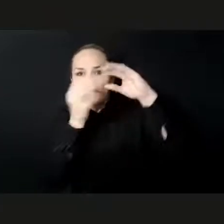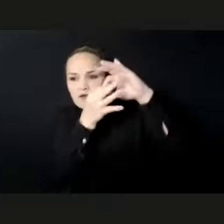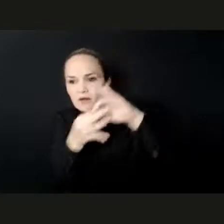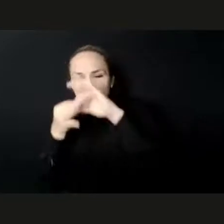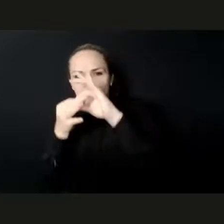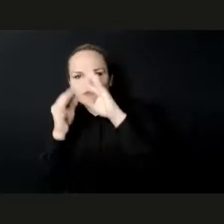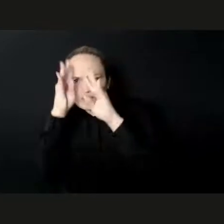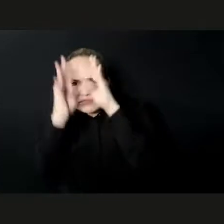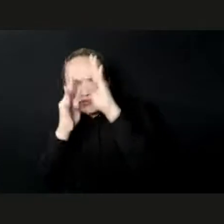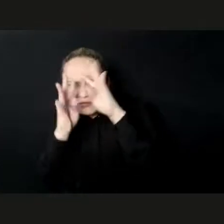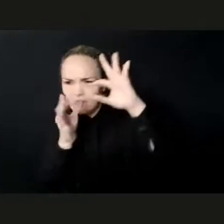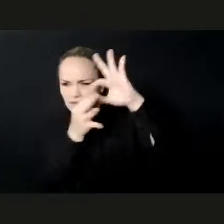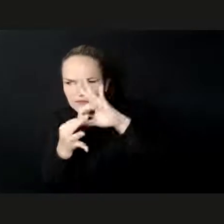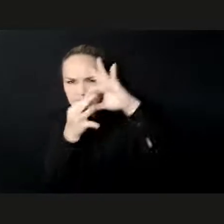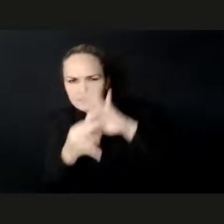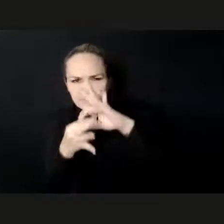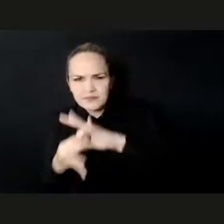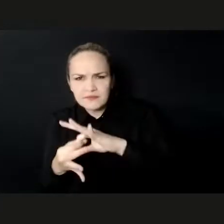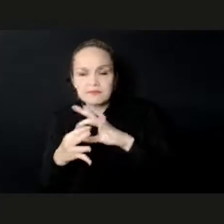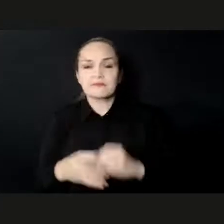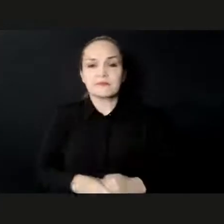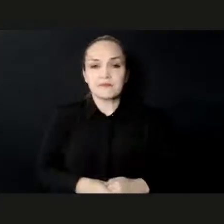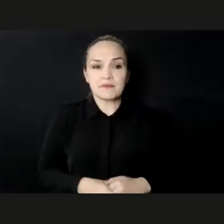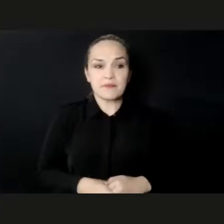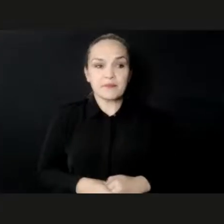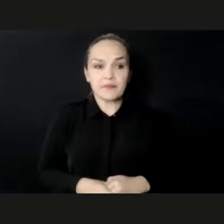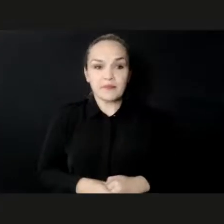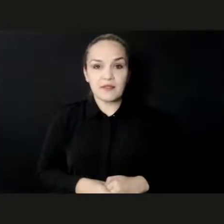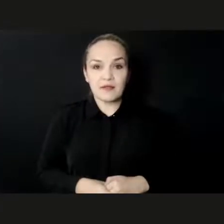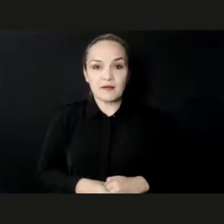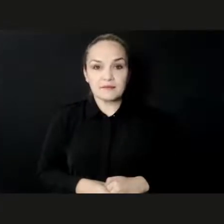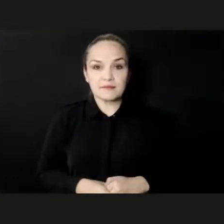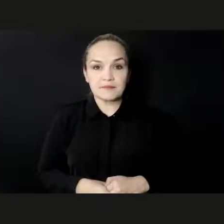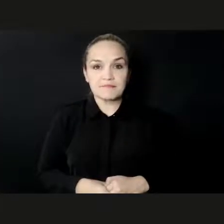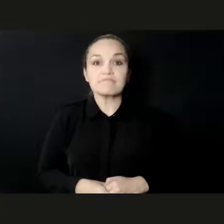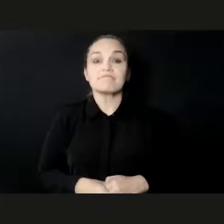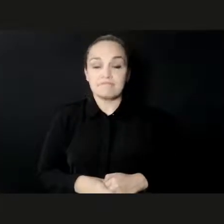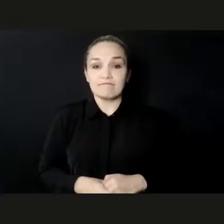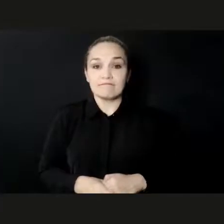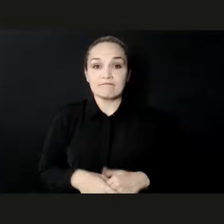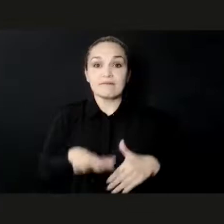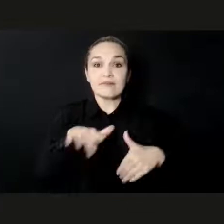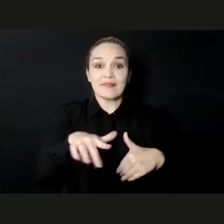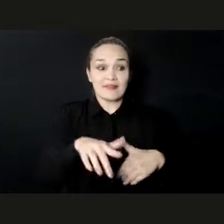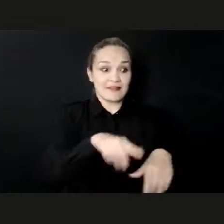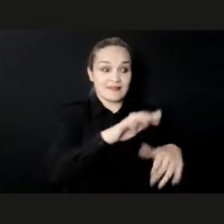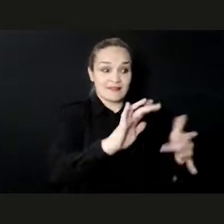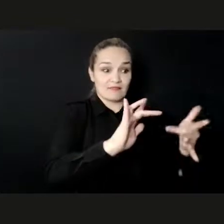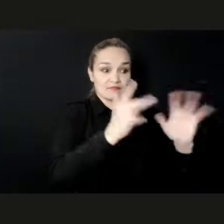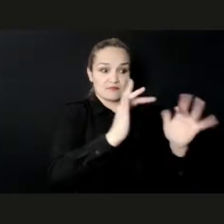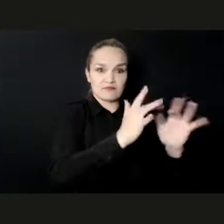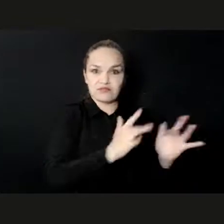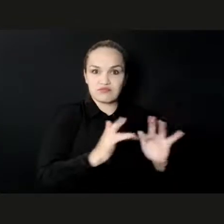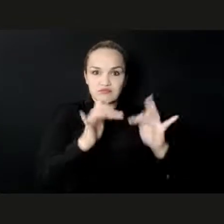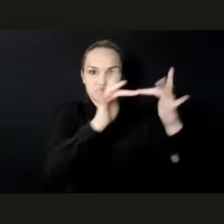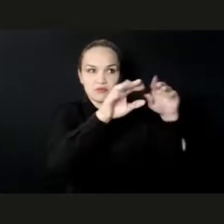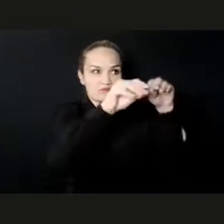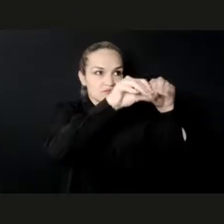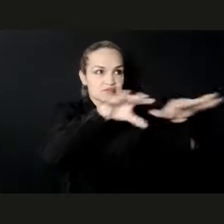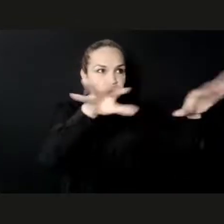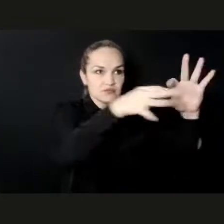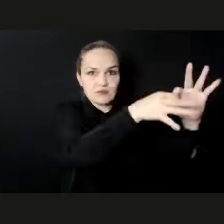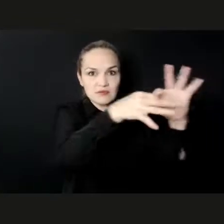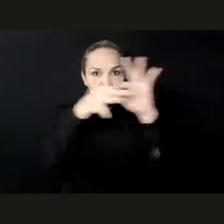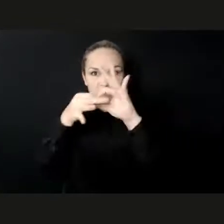nexus between digitalization and creative economy encompasses new issues, such as big data